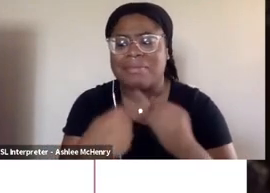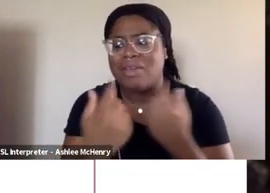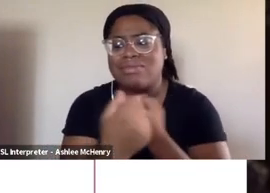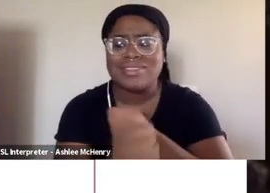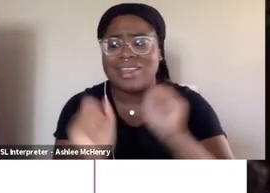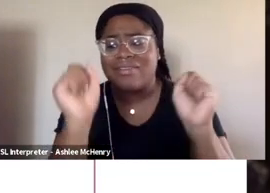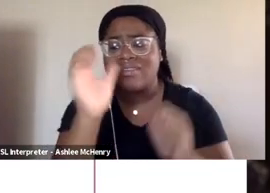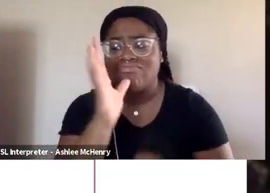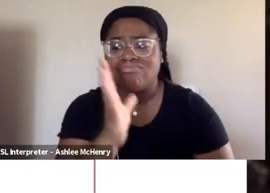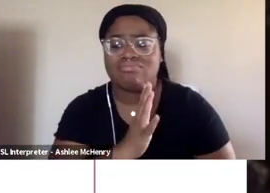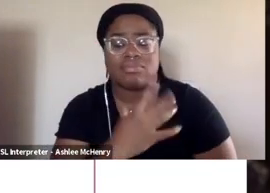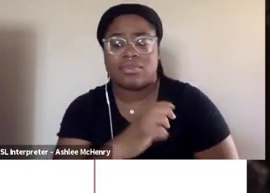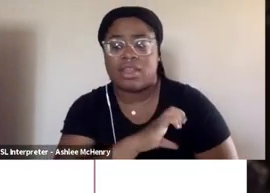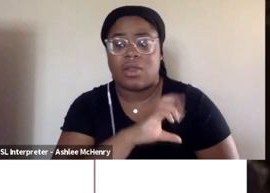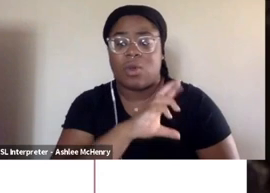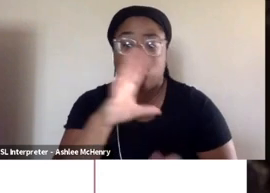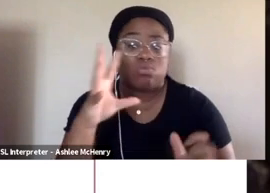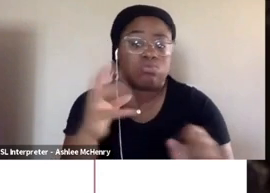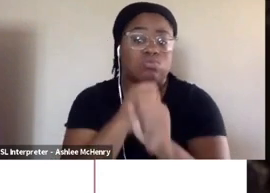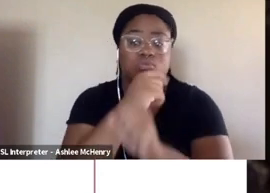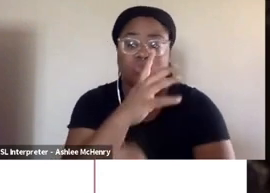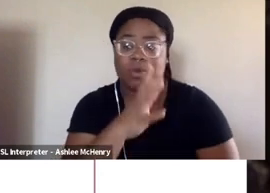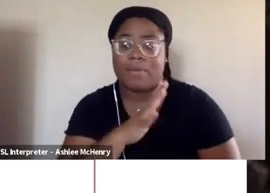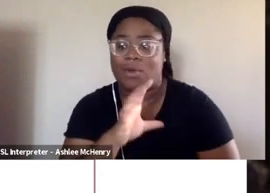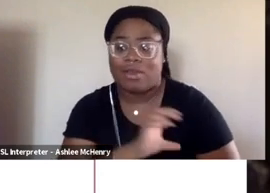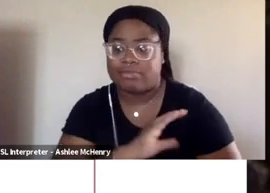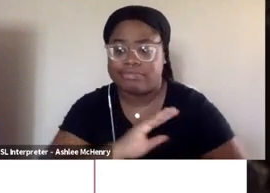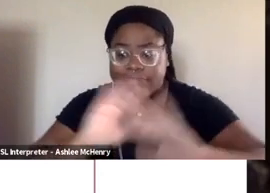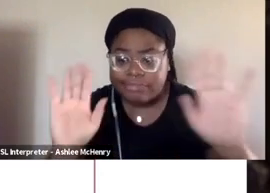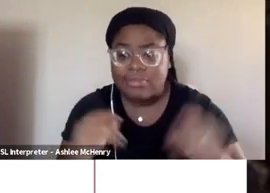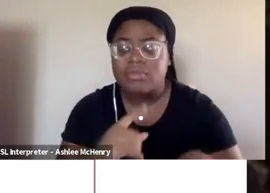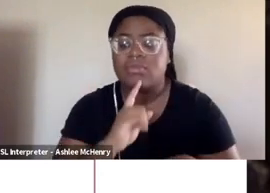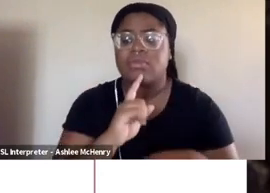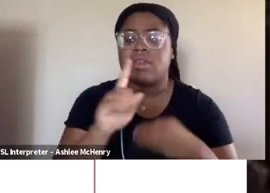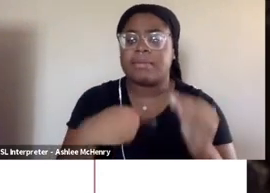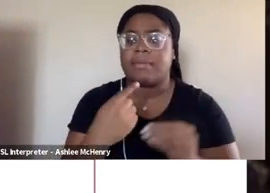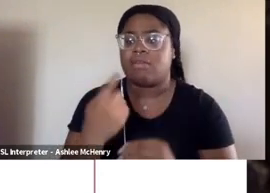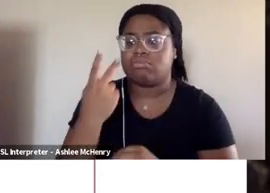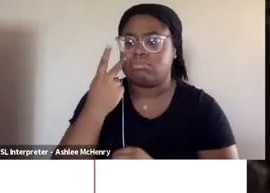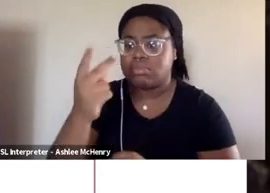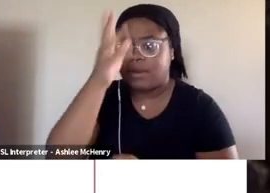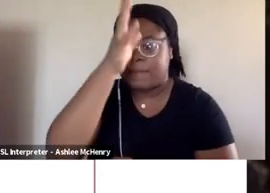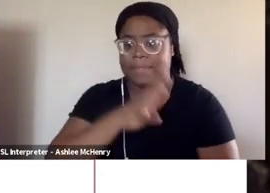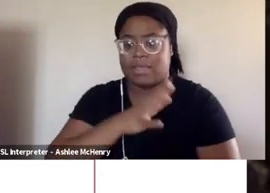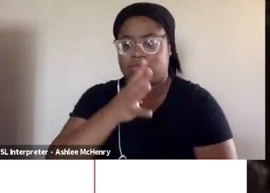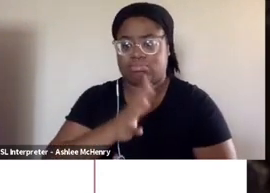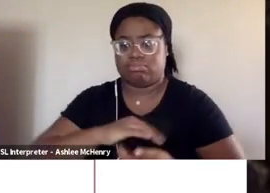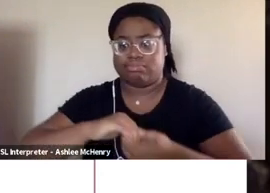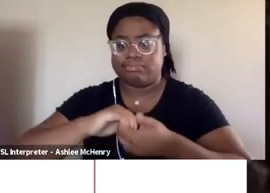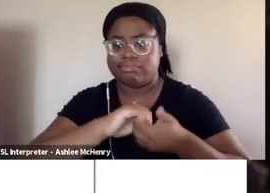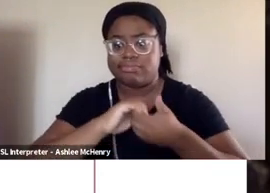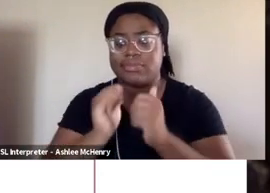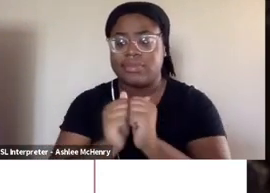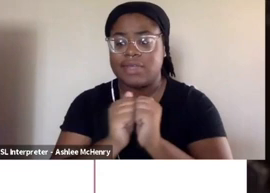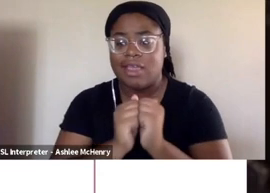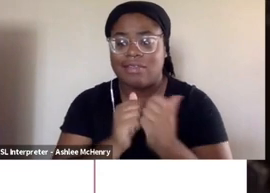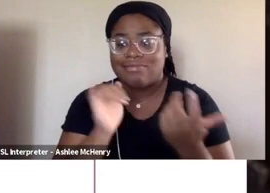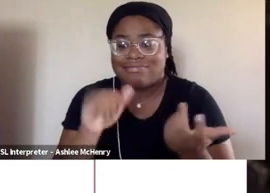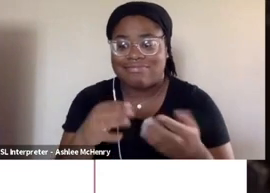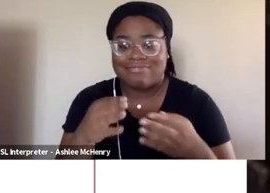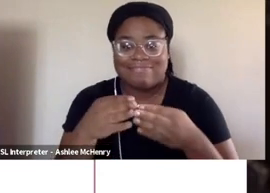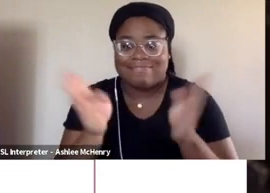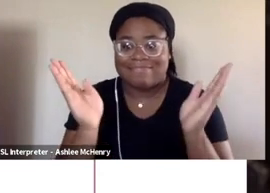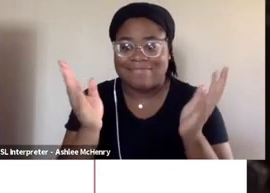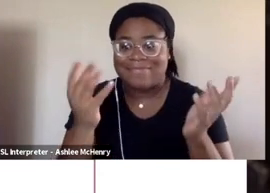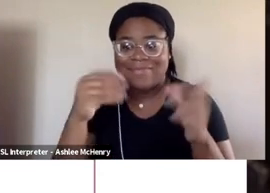or winning the female character. It's also about showing men and women working together just like men and women will be expected to work